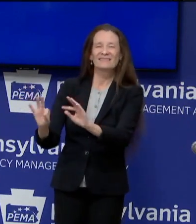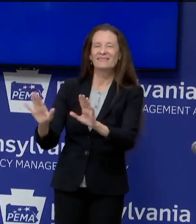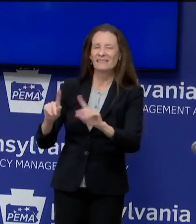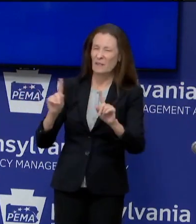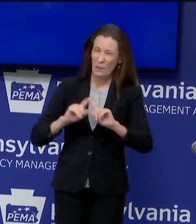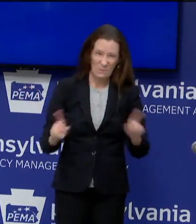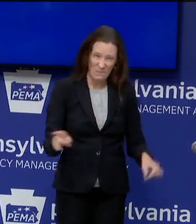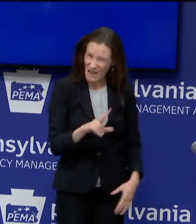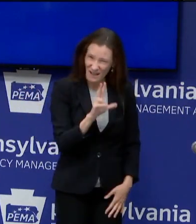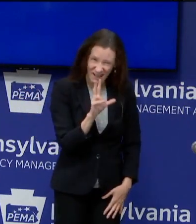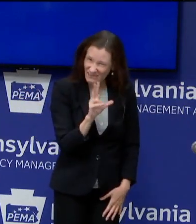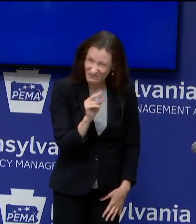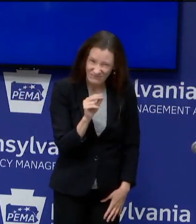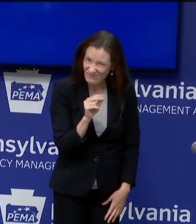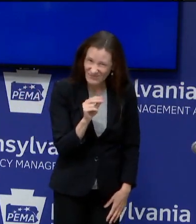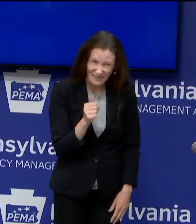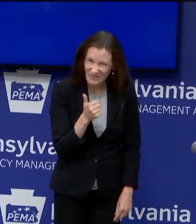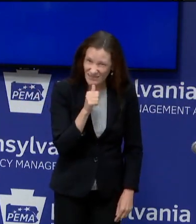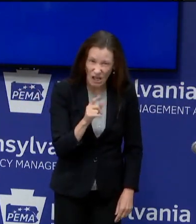in a number of industries.